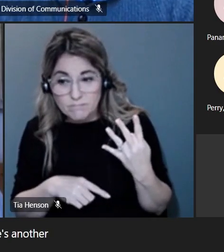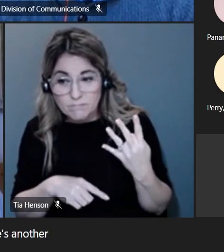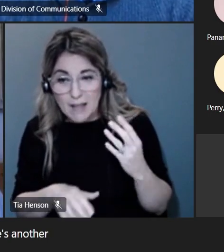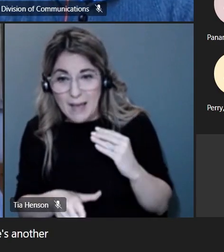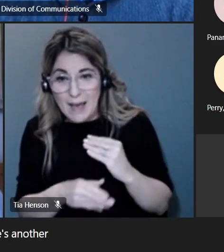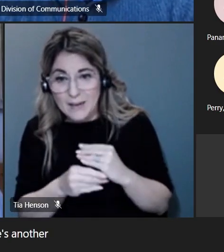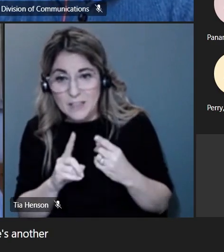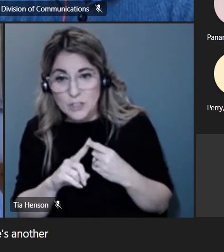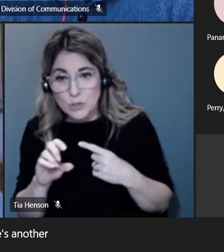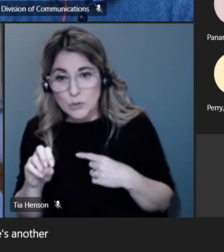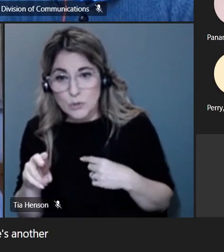think speak now